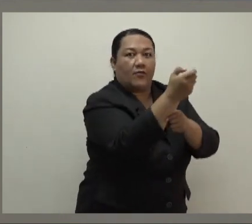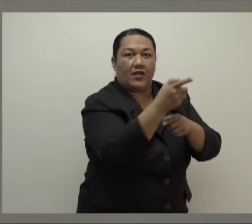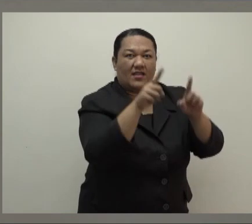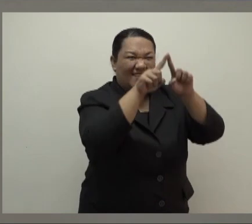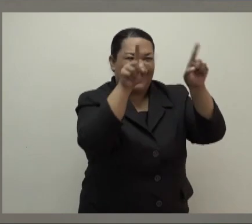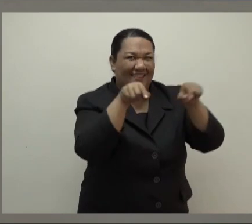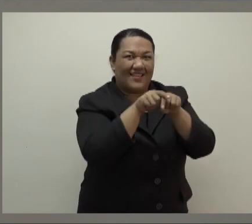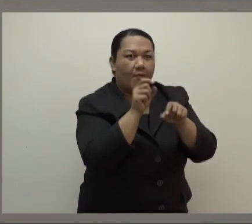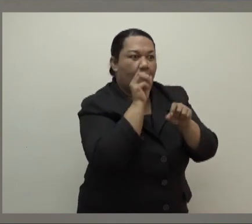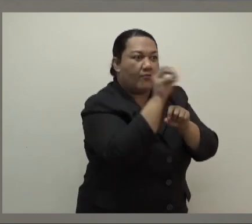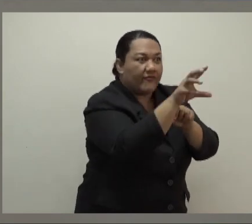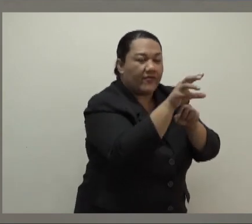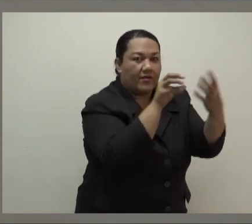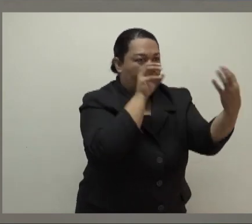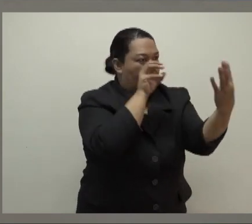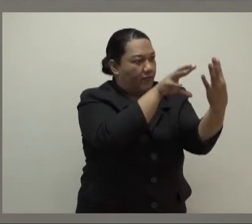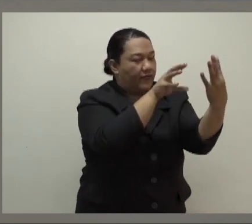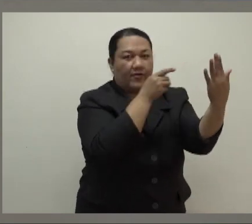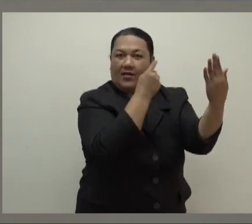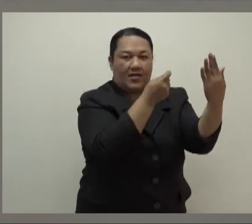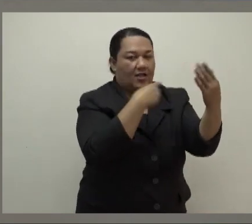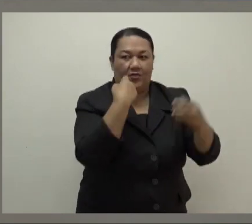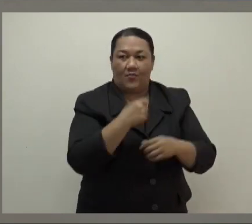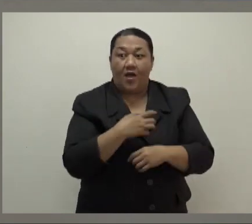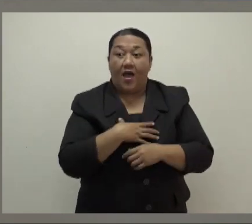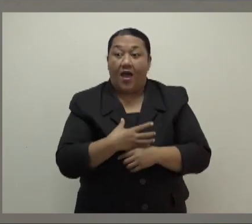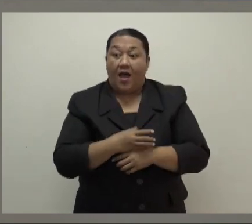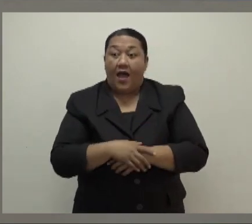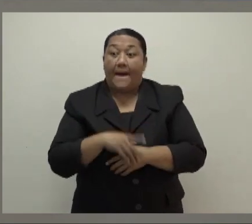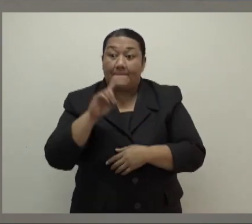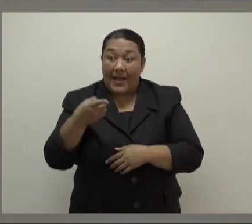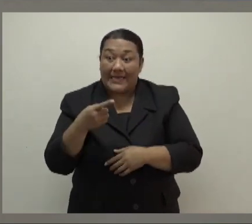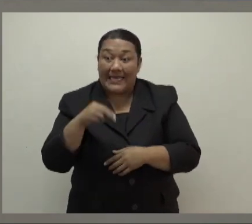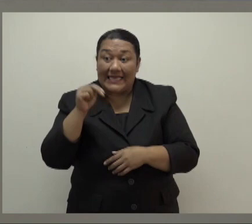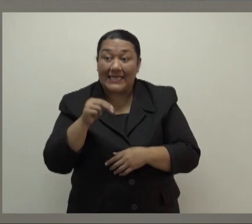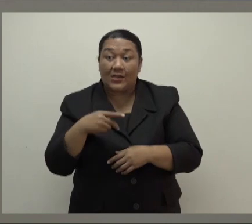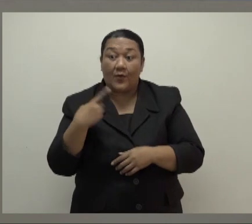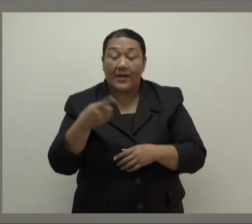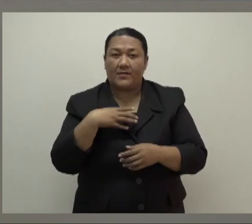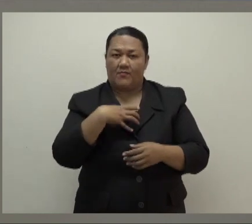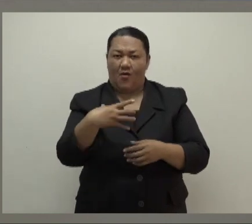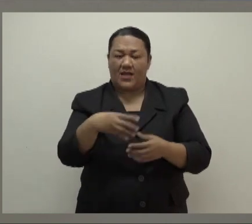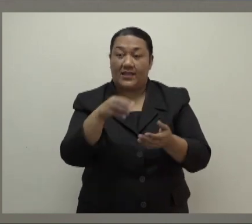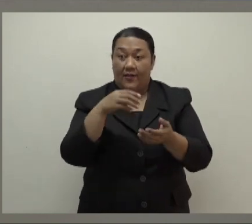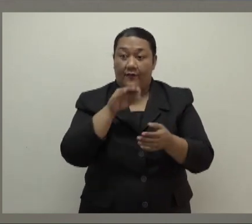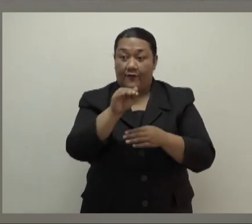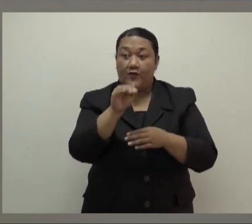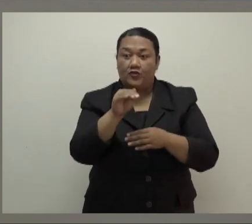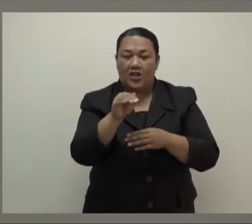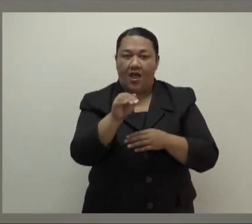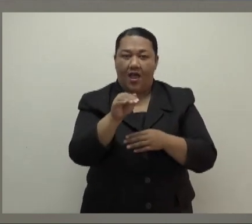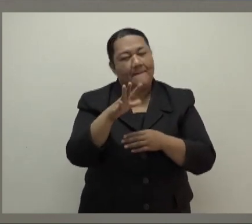COVID-19 response. The KFEG app may be required again in the future if the epidemiological